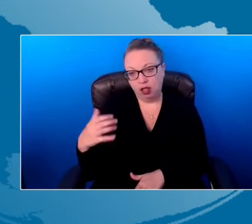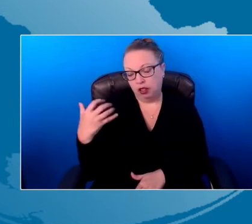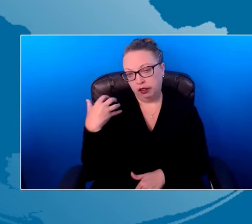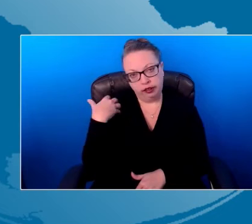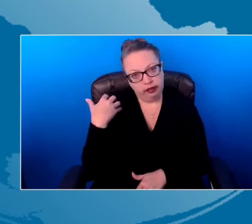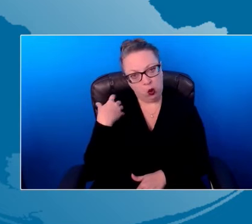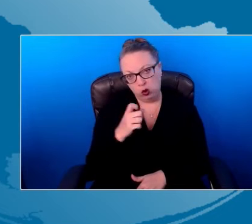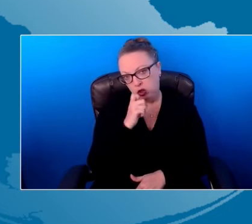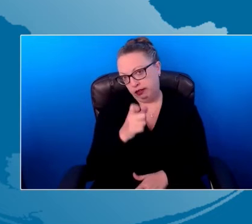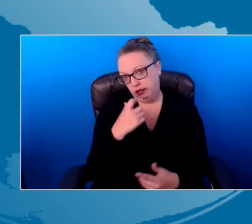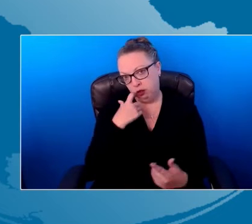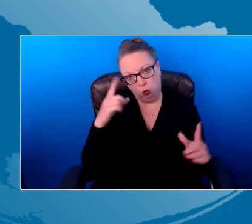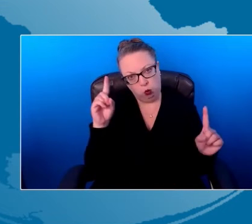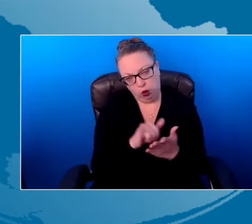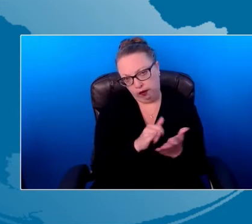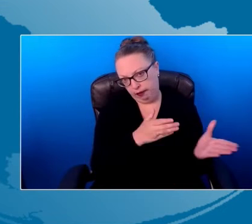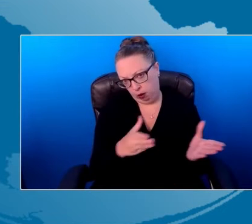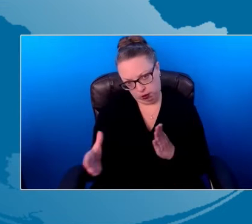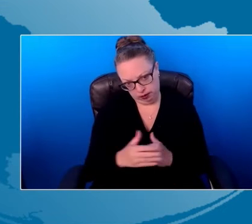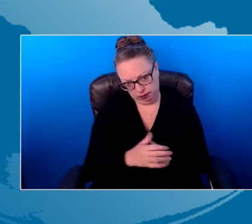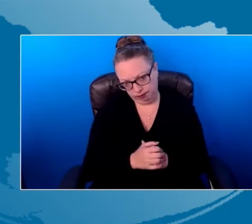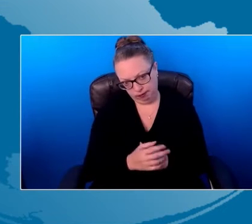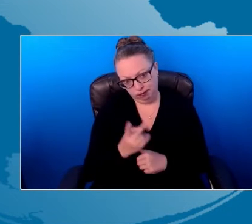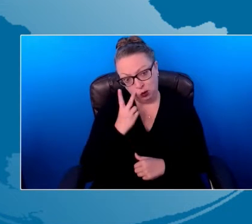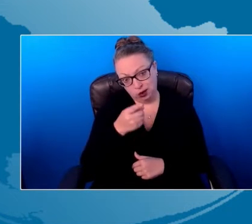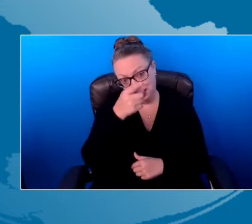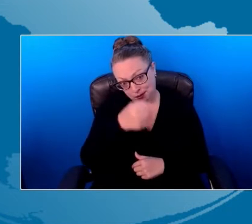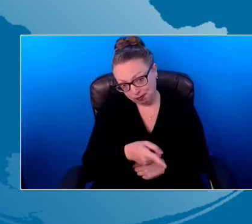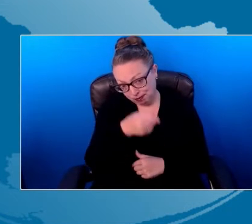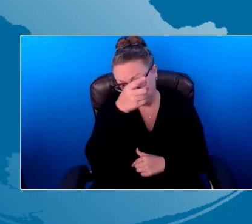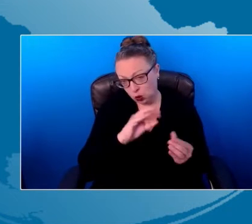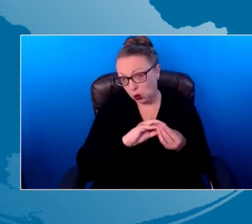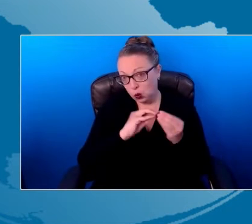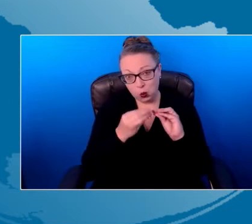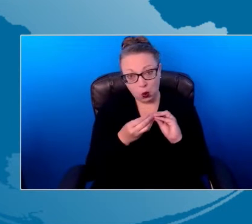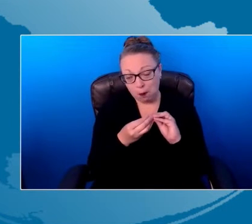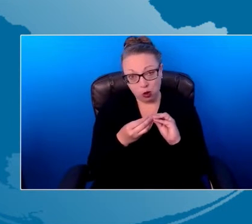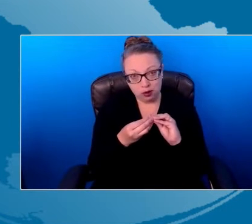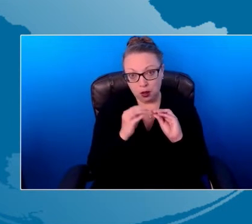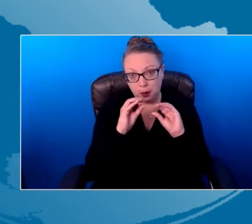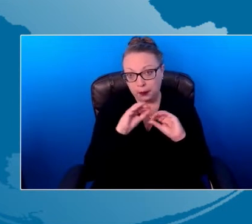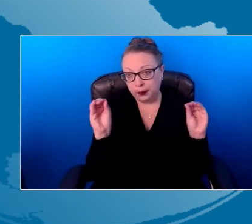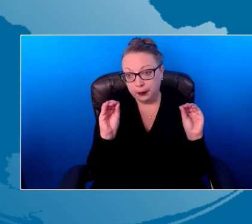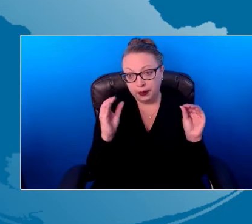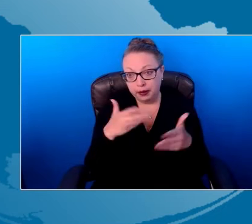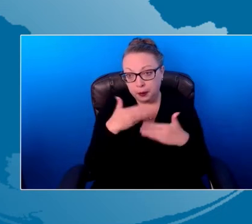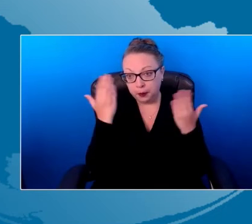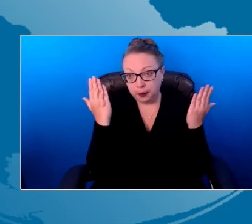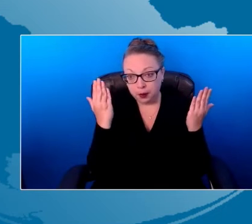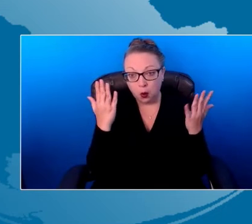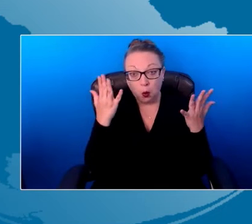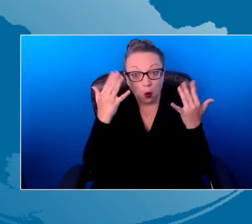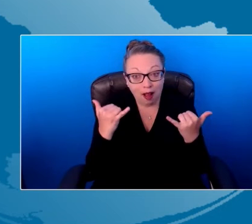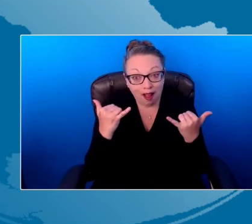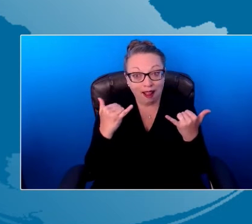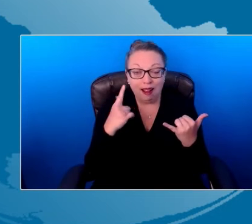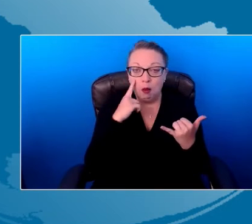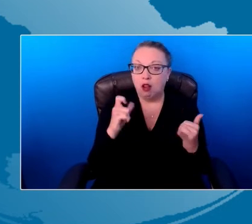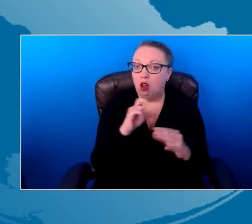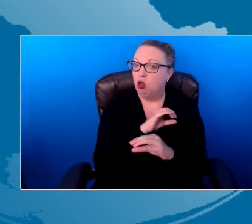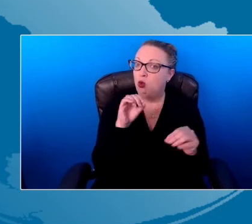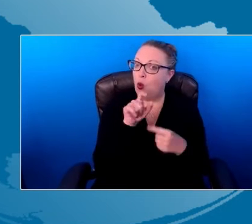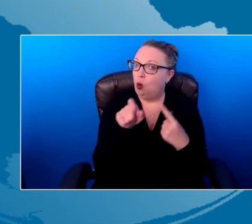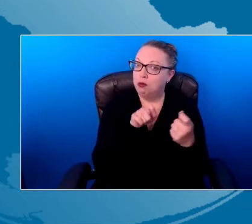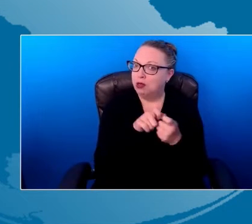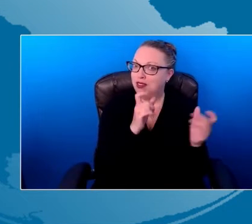they're not numbers besides these characteristics. They're bullets because these are used within the course of your visit, within the